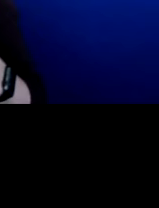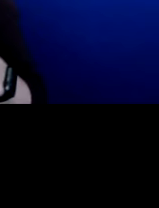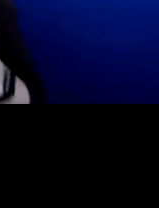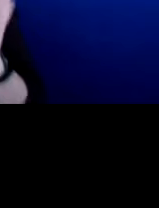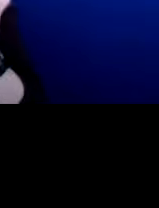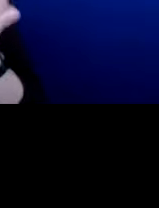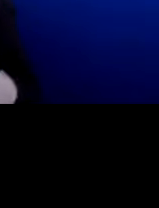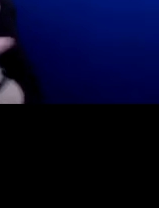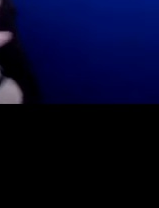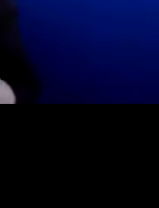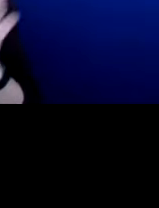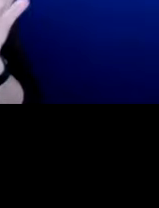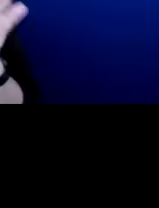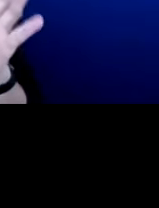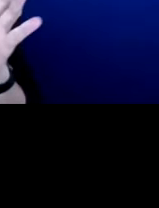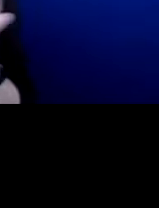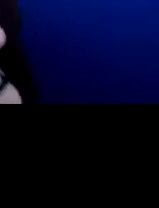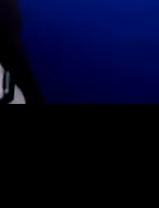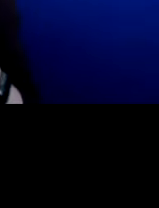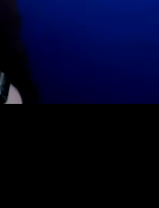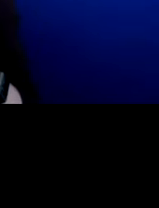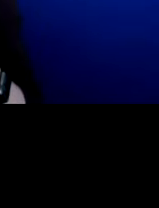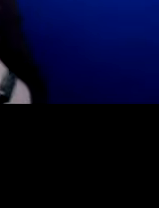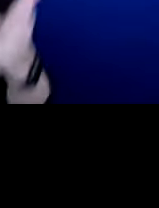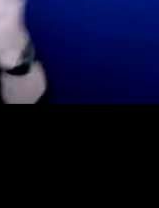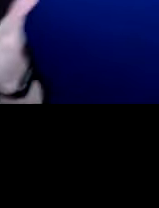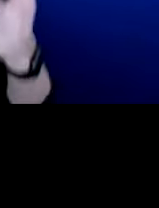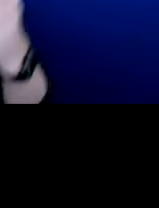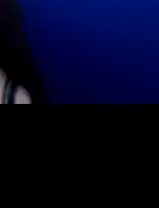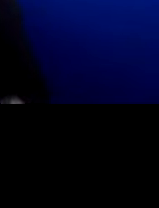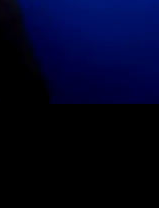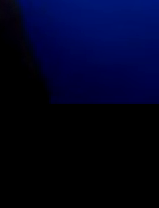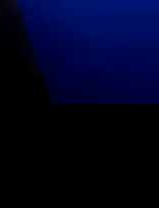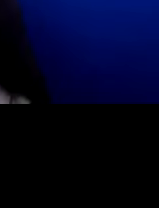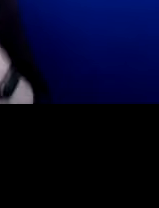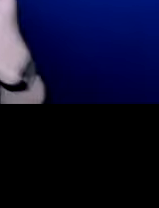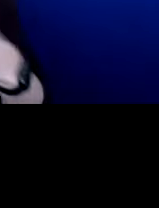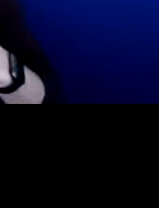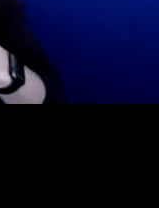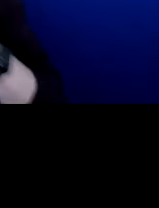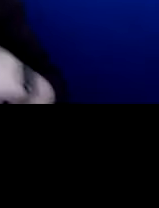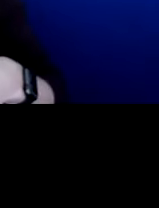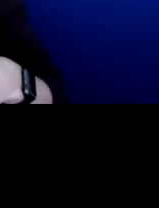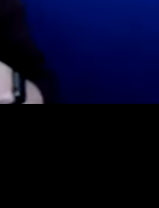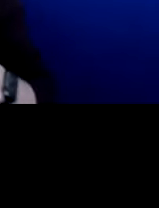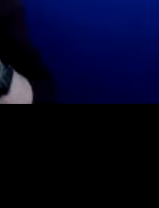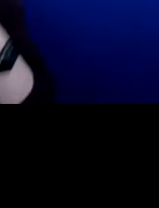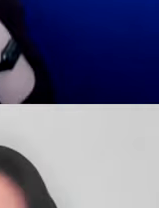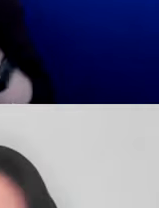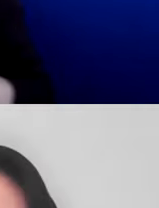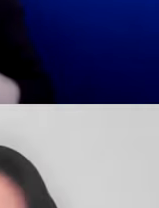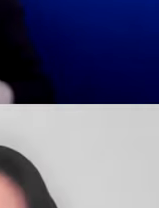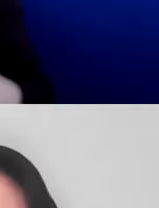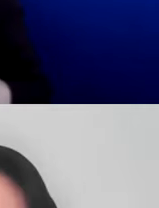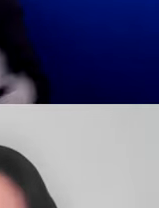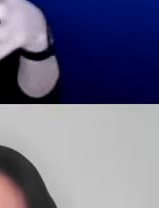and also Nana, we can see that how this has deep impact in that specific local authority, let alone if we